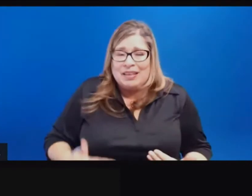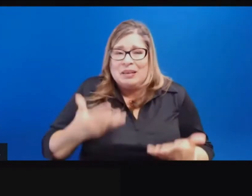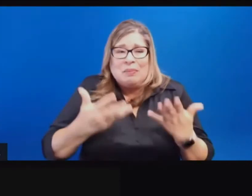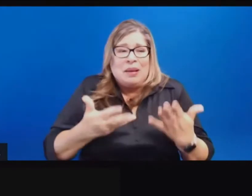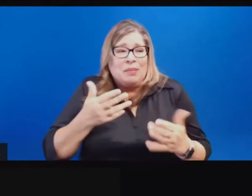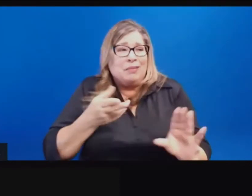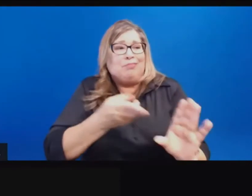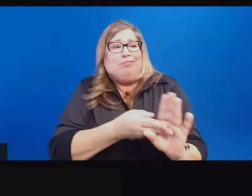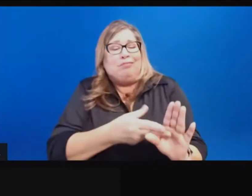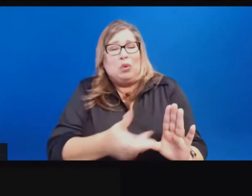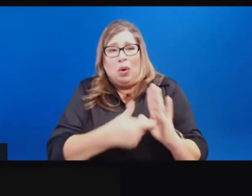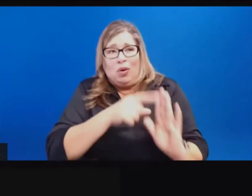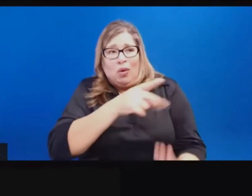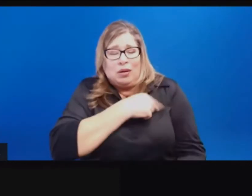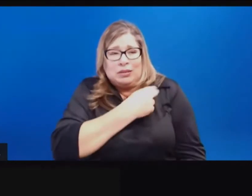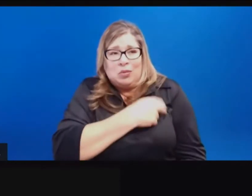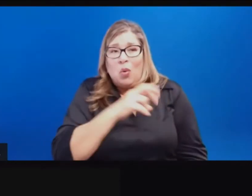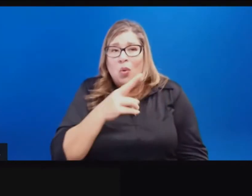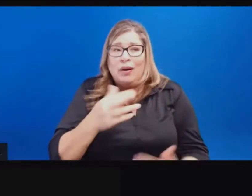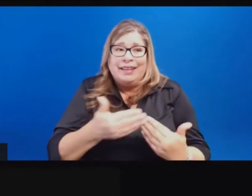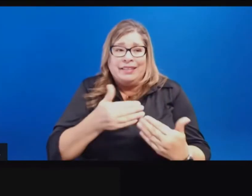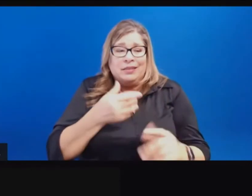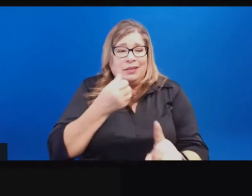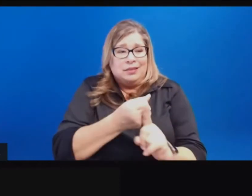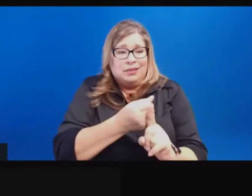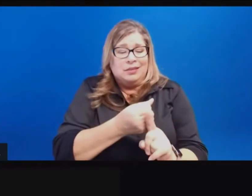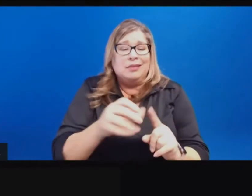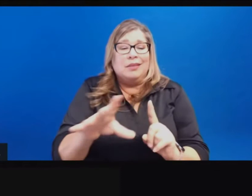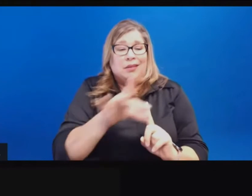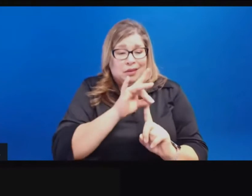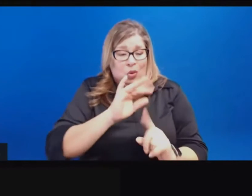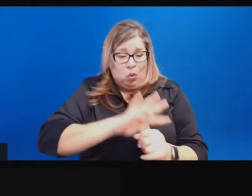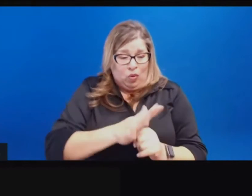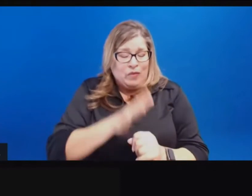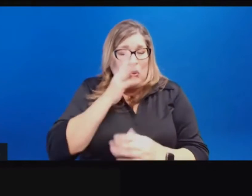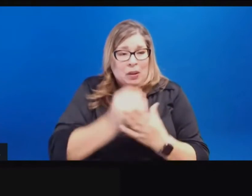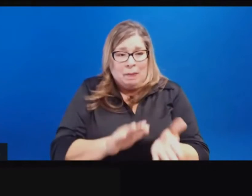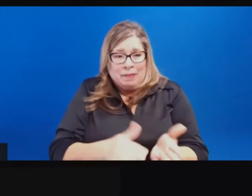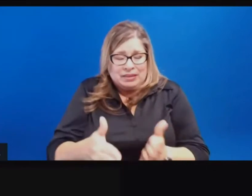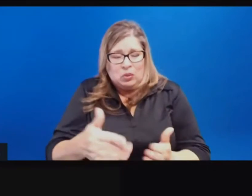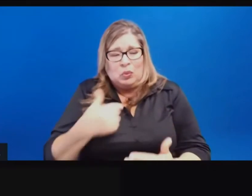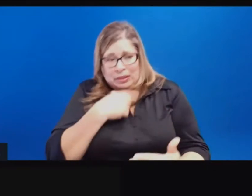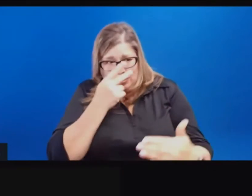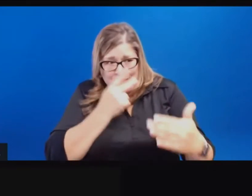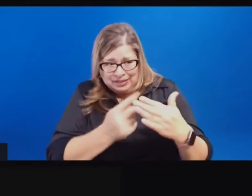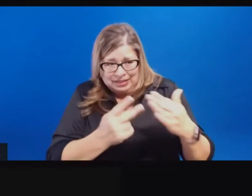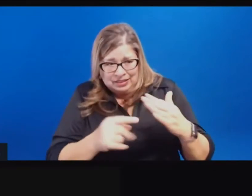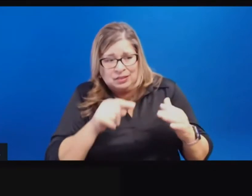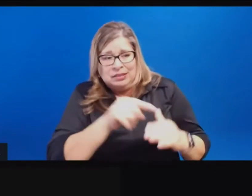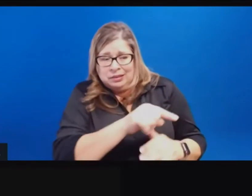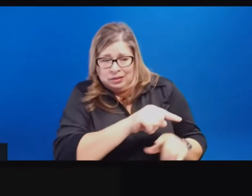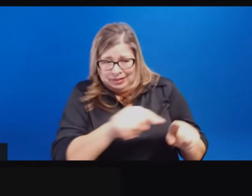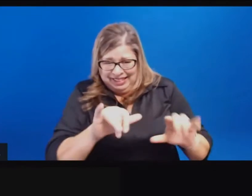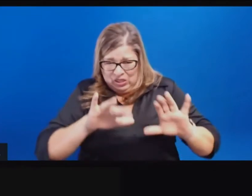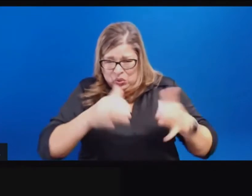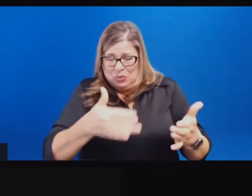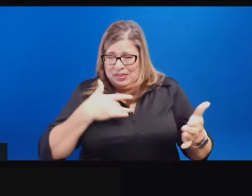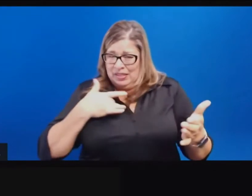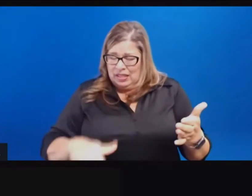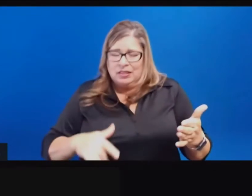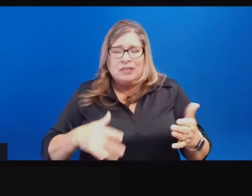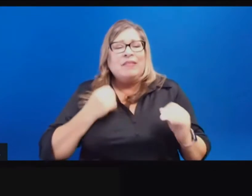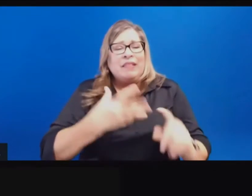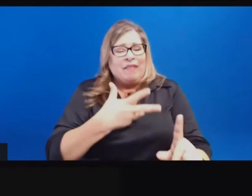forbid, pass away from COVID that we protect those individuals with vaccine as early as we can, especially with the